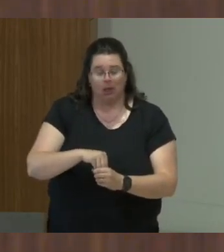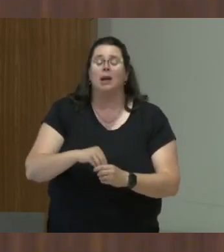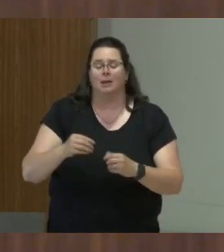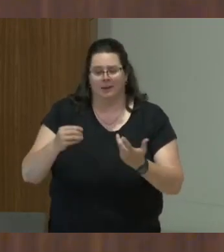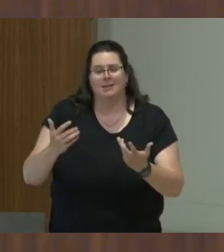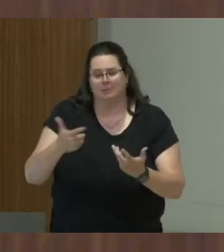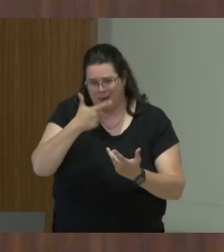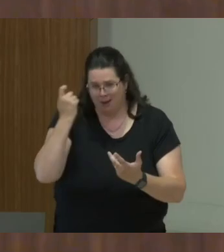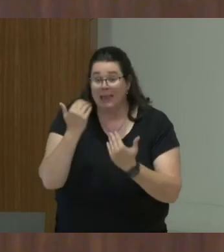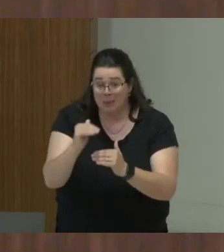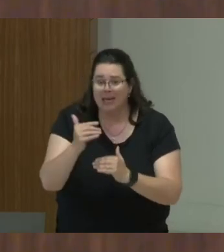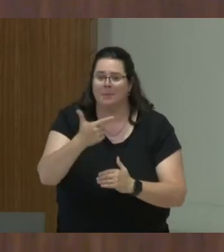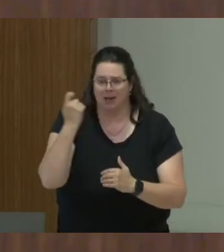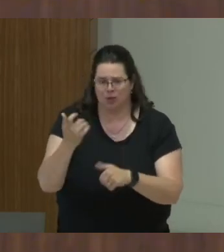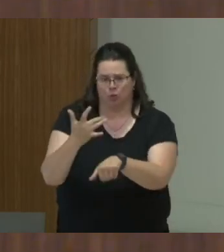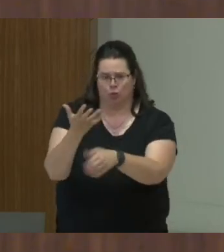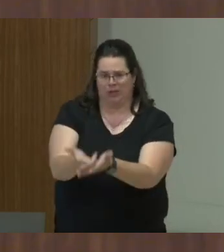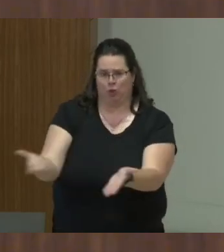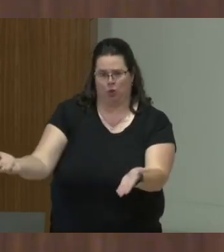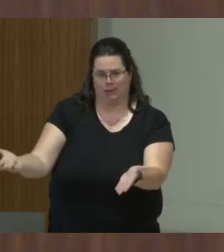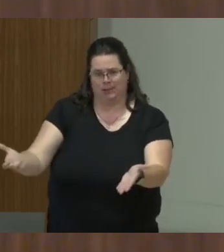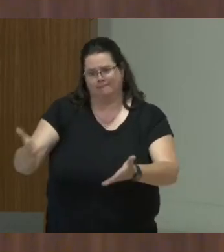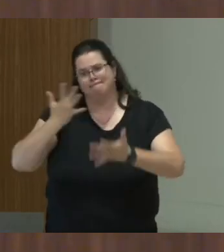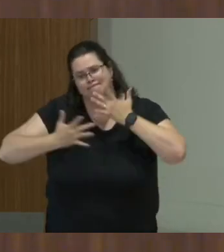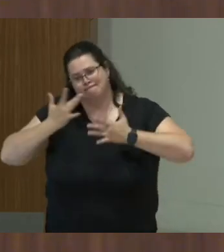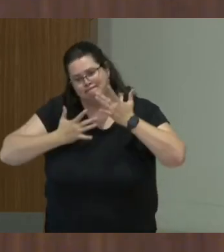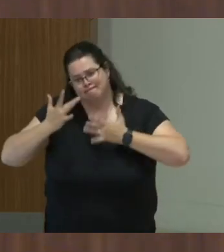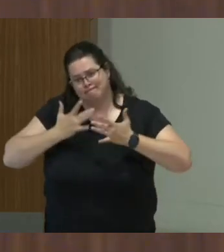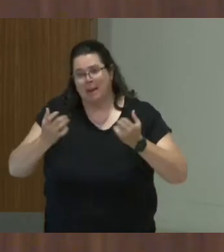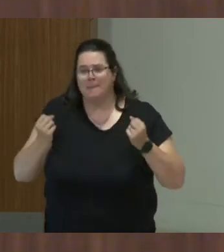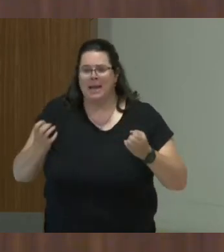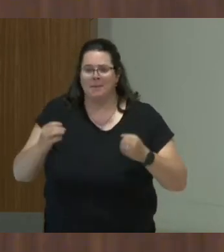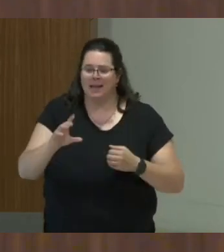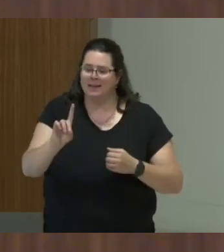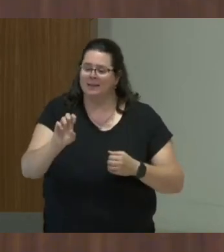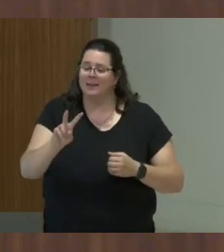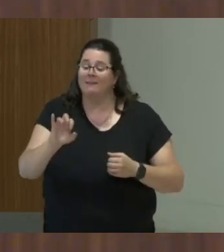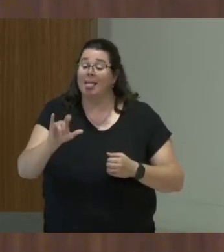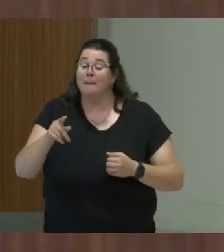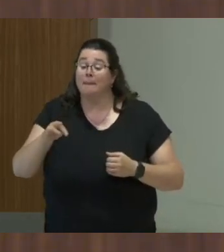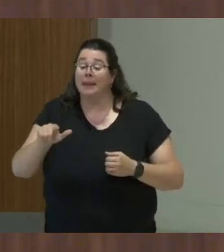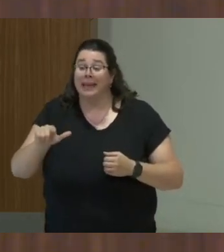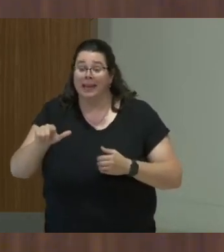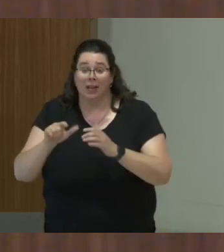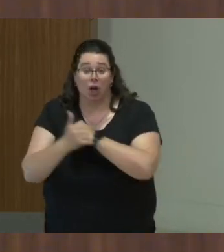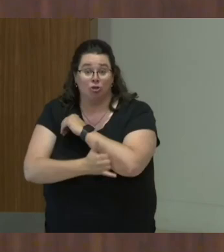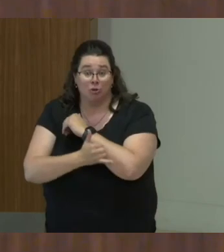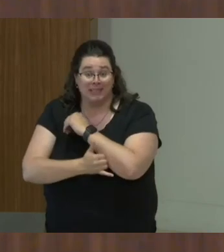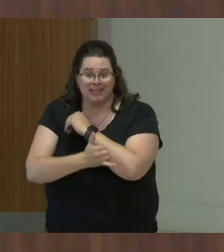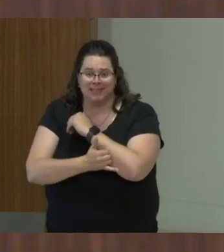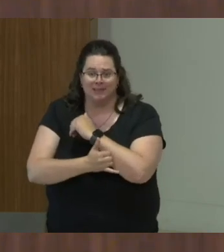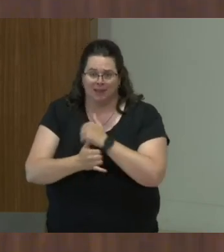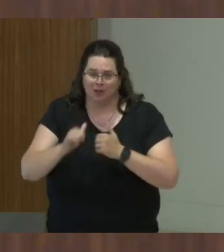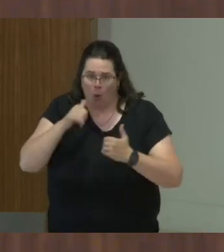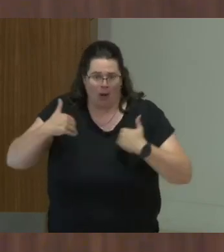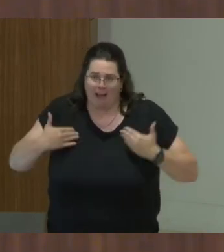which means that a lot of the developing countries will never find the resources for disabled children to ensure their well-being. And